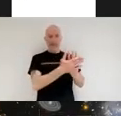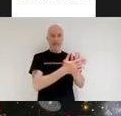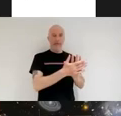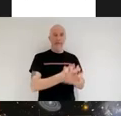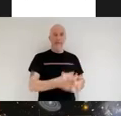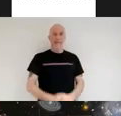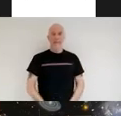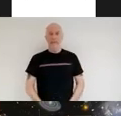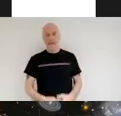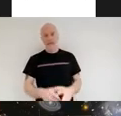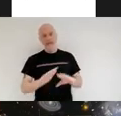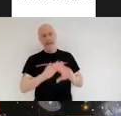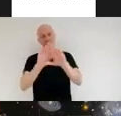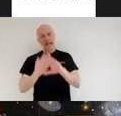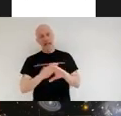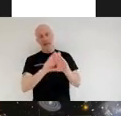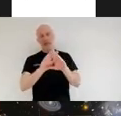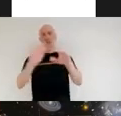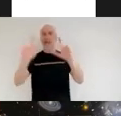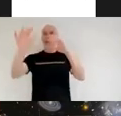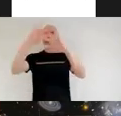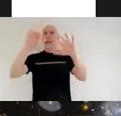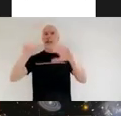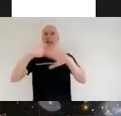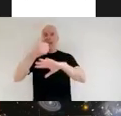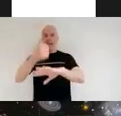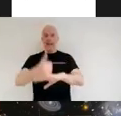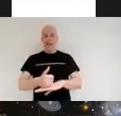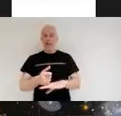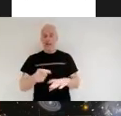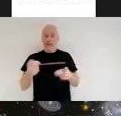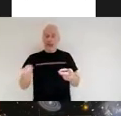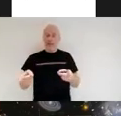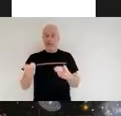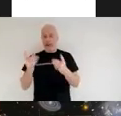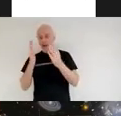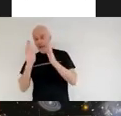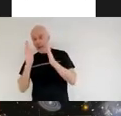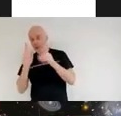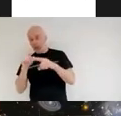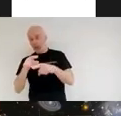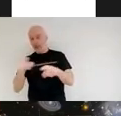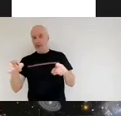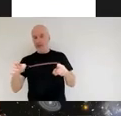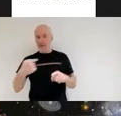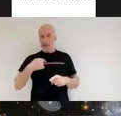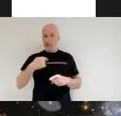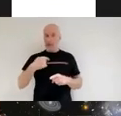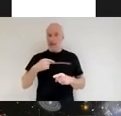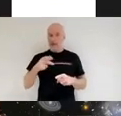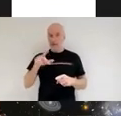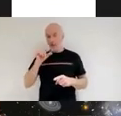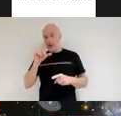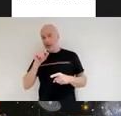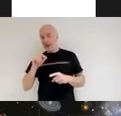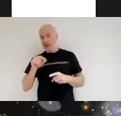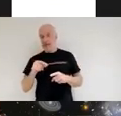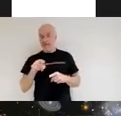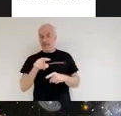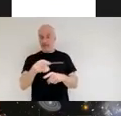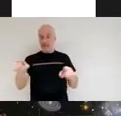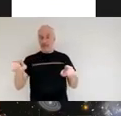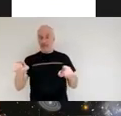there and if you do do the social media thing there are the socials for myself and the uk space academy disclaimer